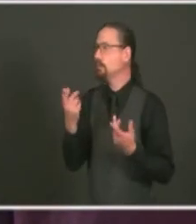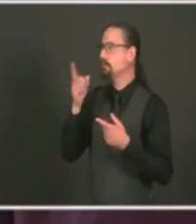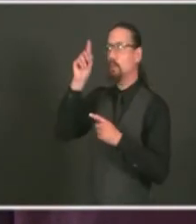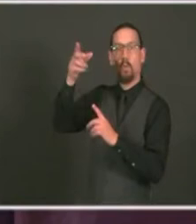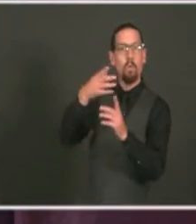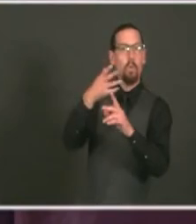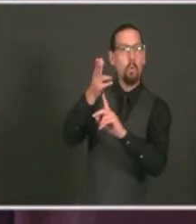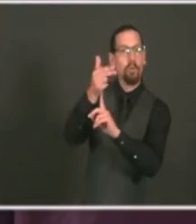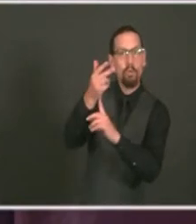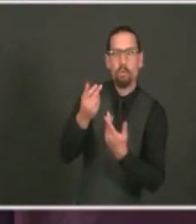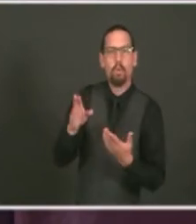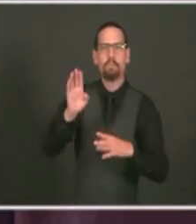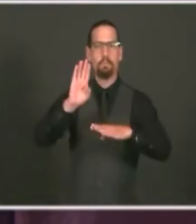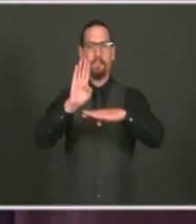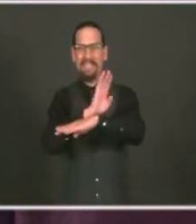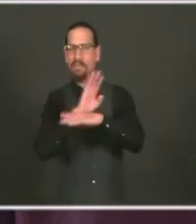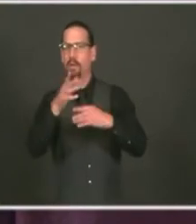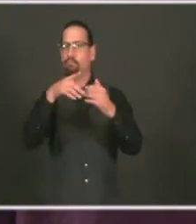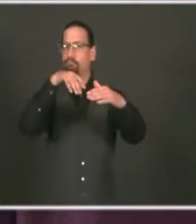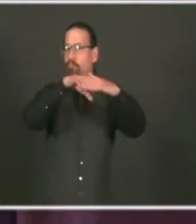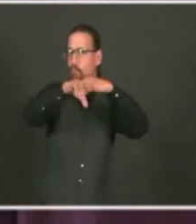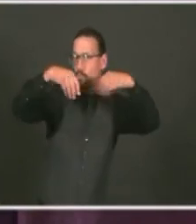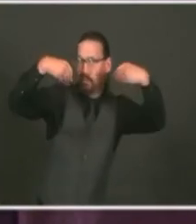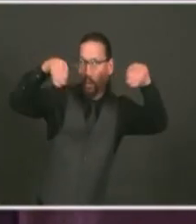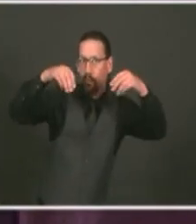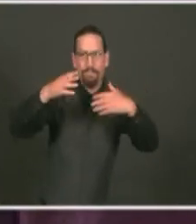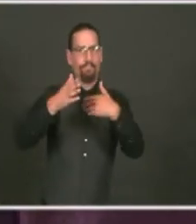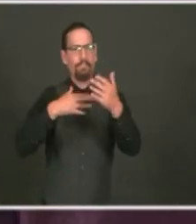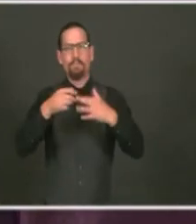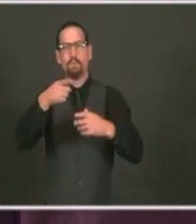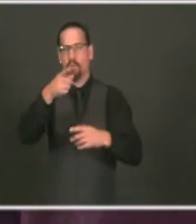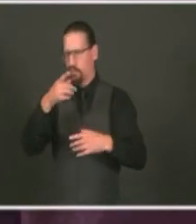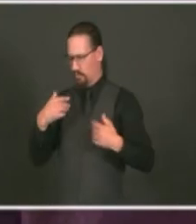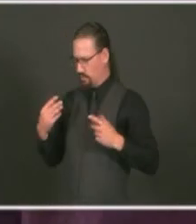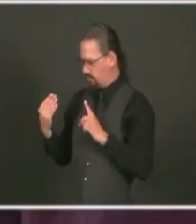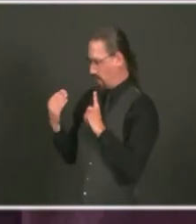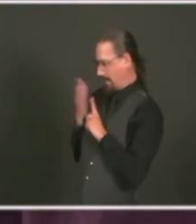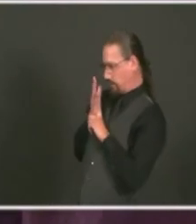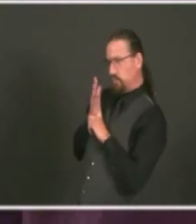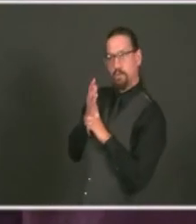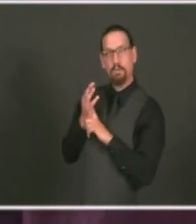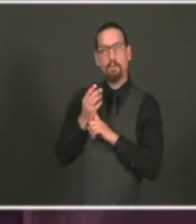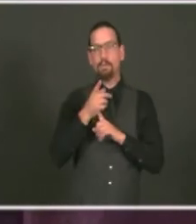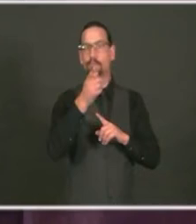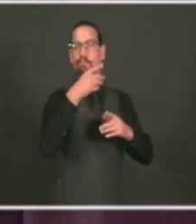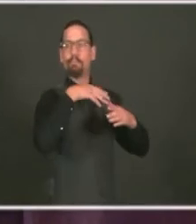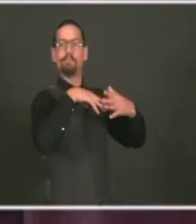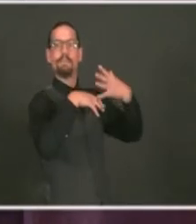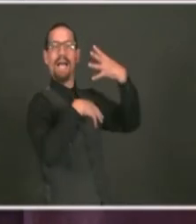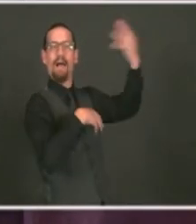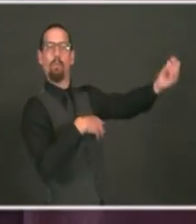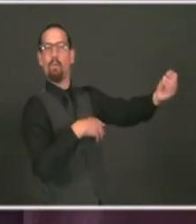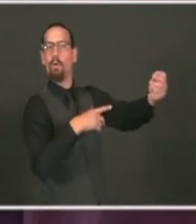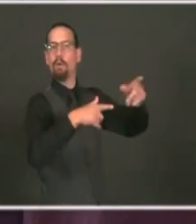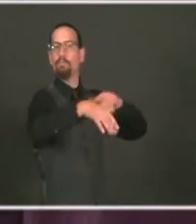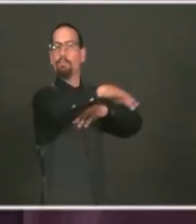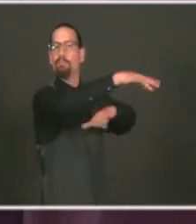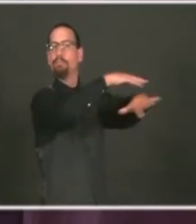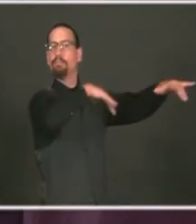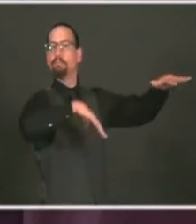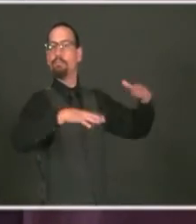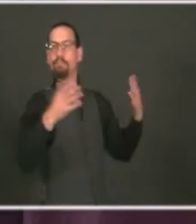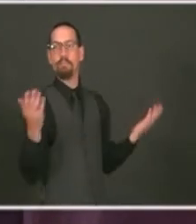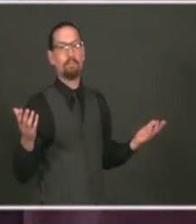whose businesses are suffering, because we went back on the travel restriction list for New York and Connecticut because